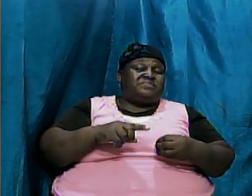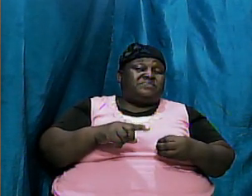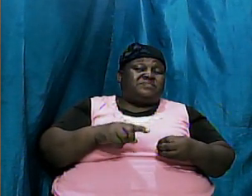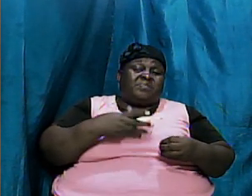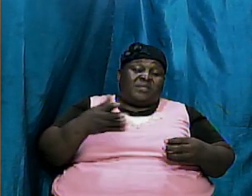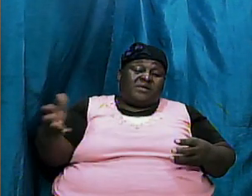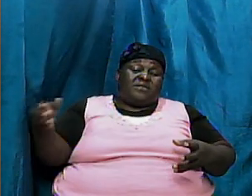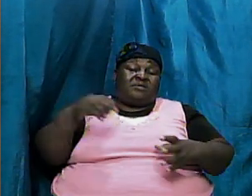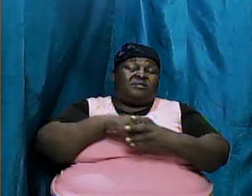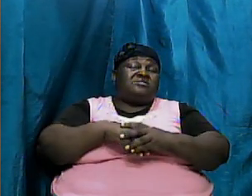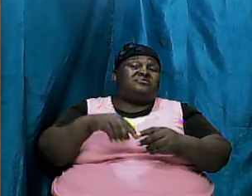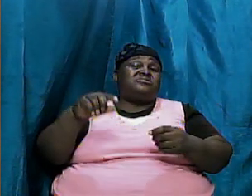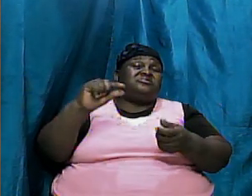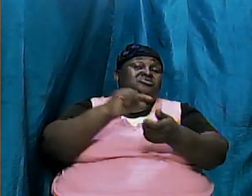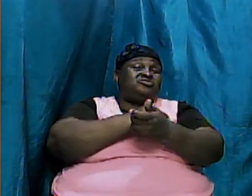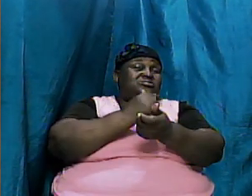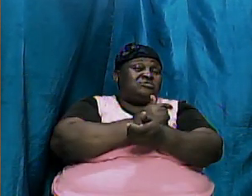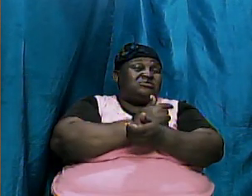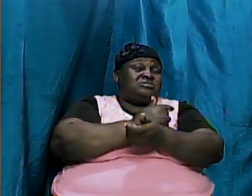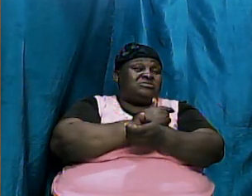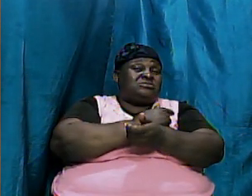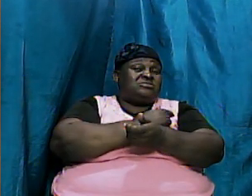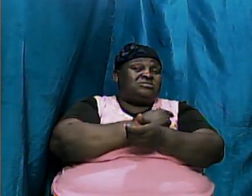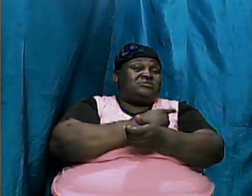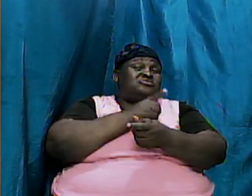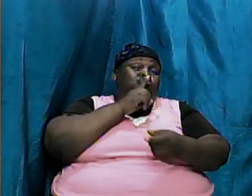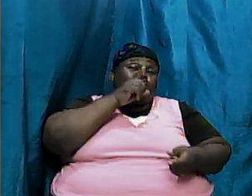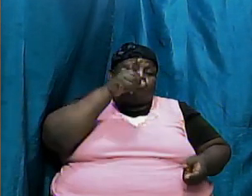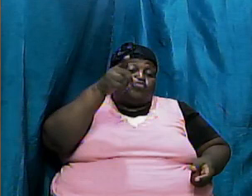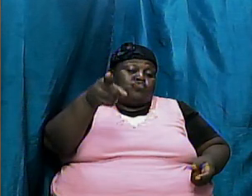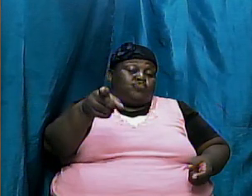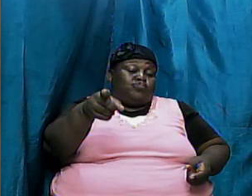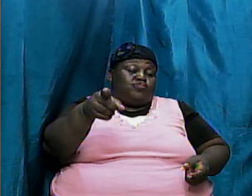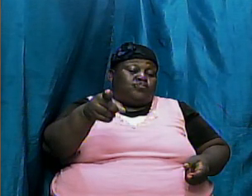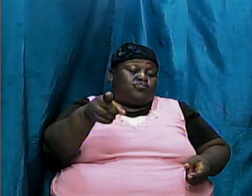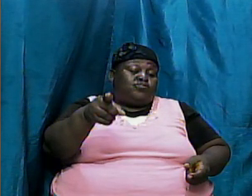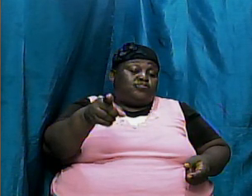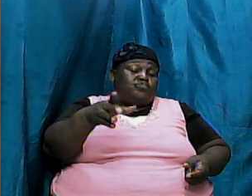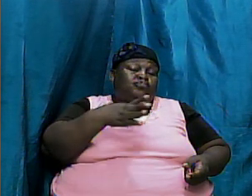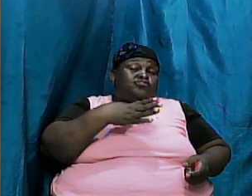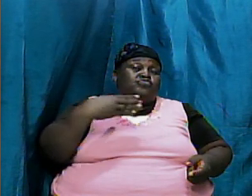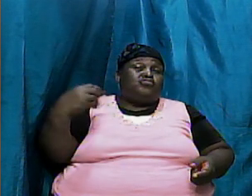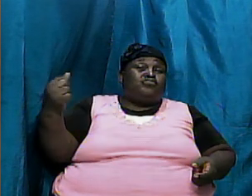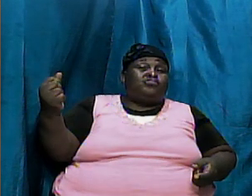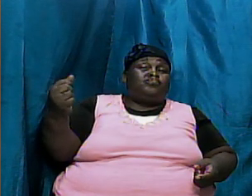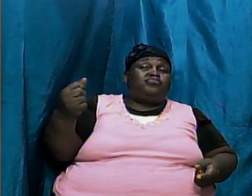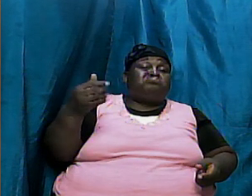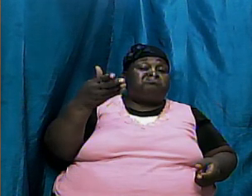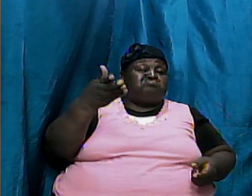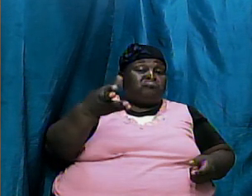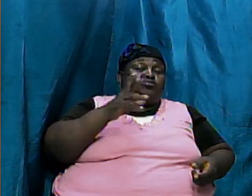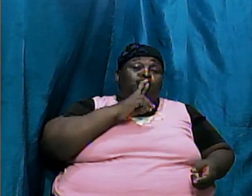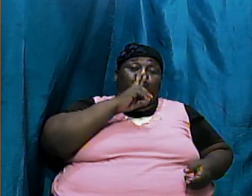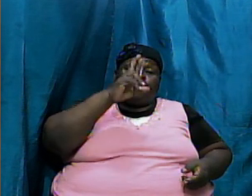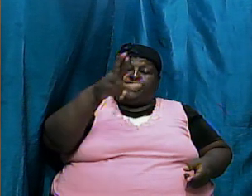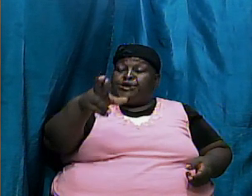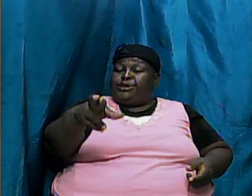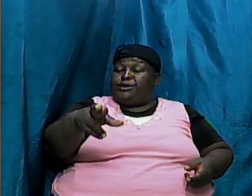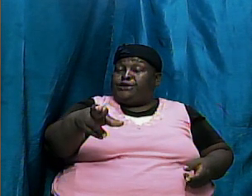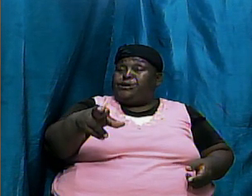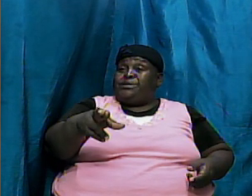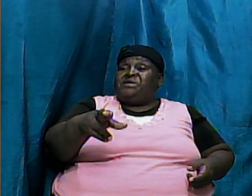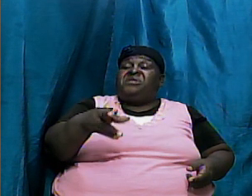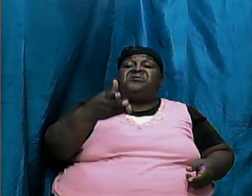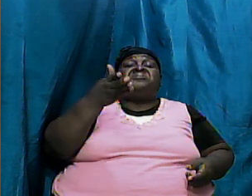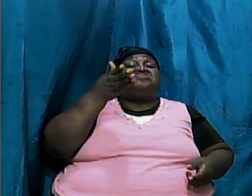are true true and they are real and